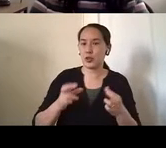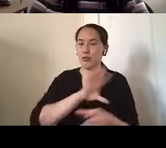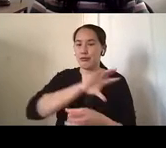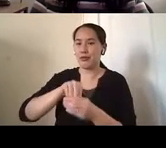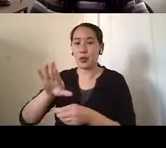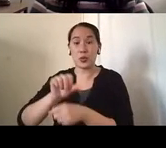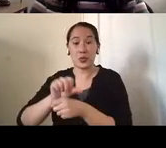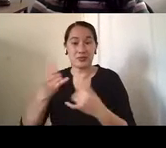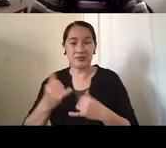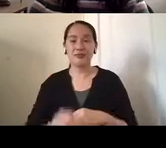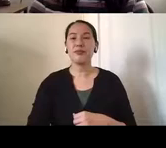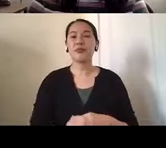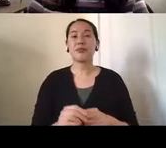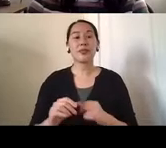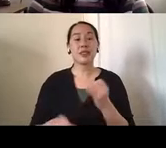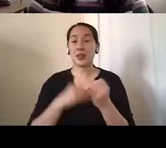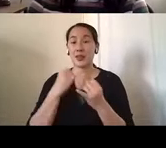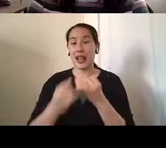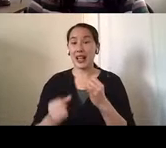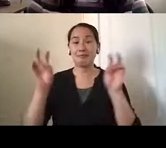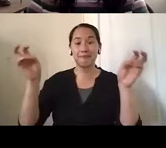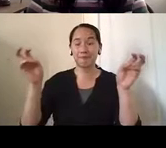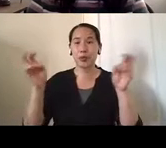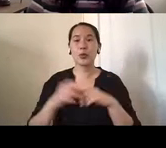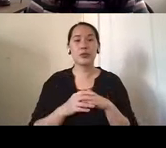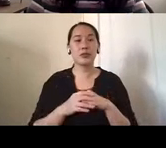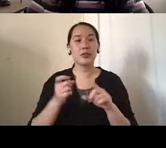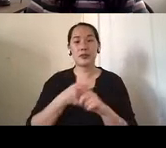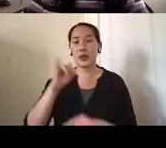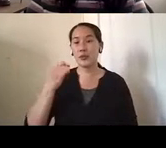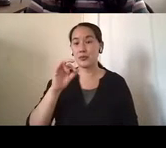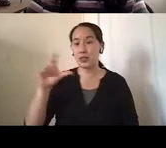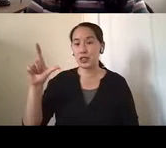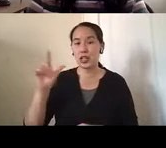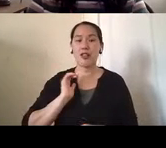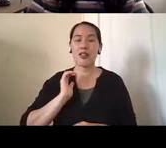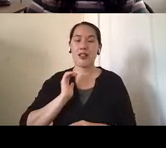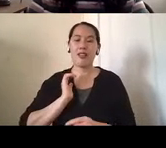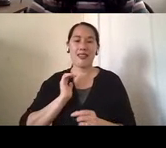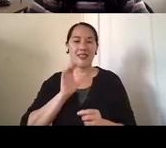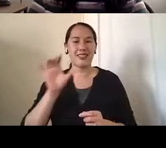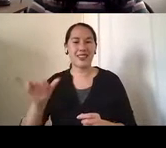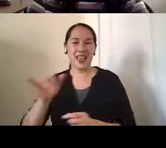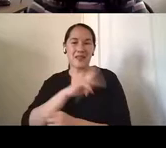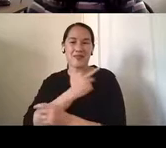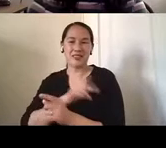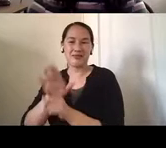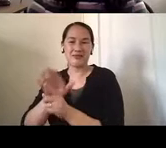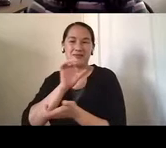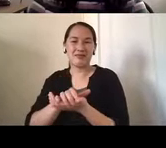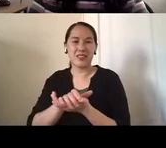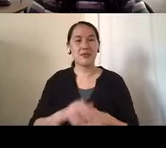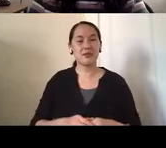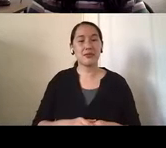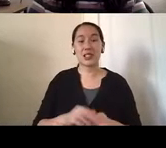So we wanted to close with this quote from Jill, um, our patient's wife, um, it is incumbent on us who